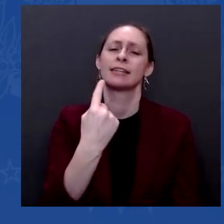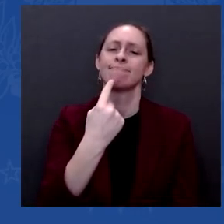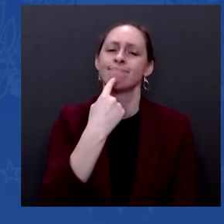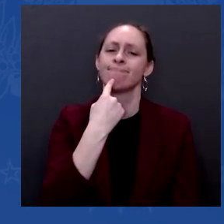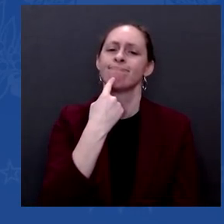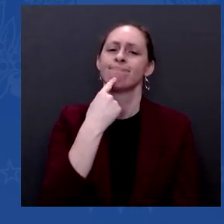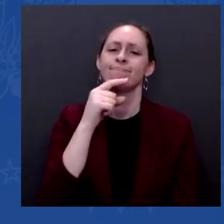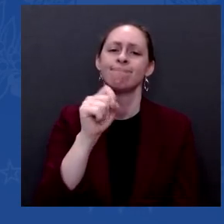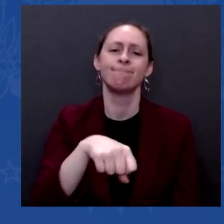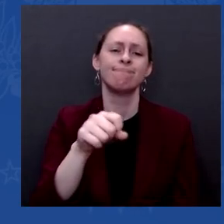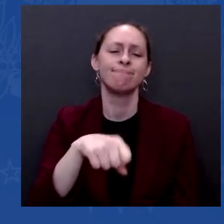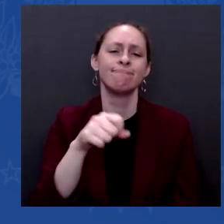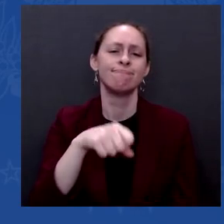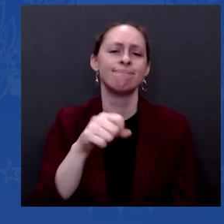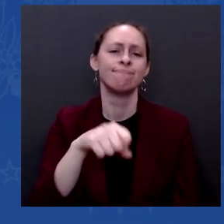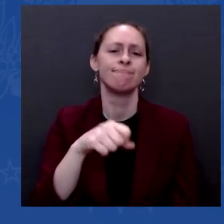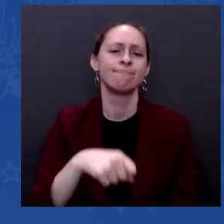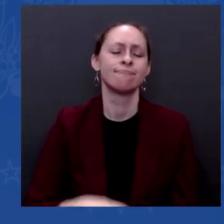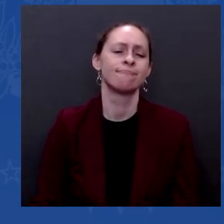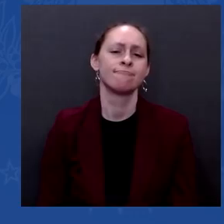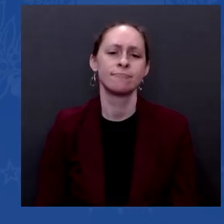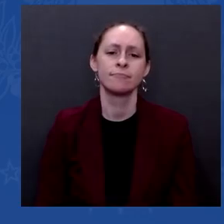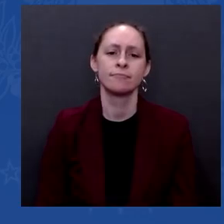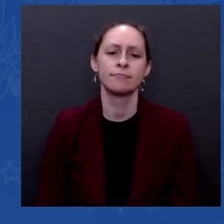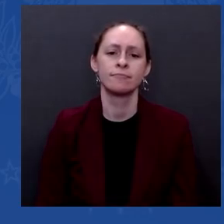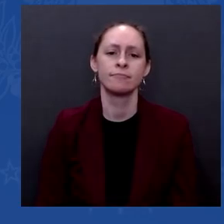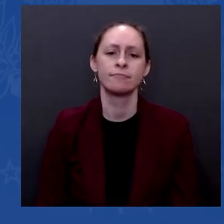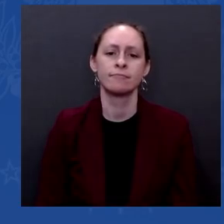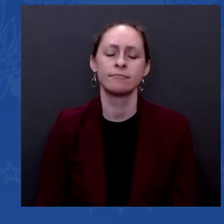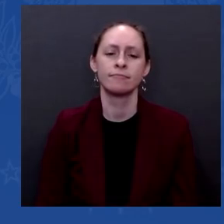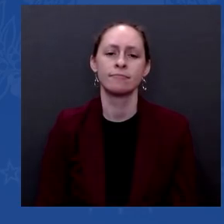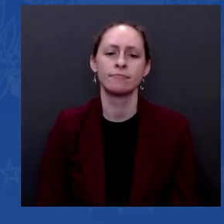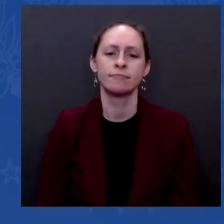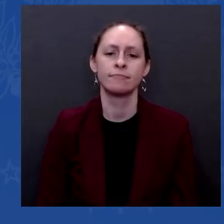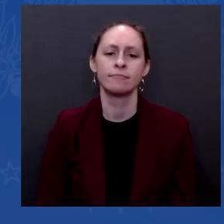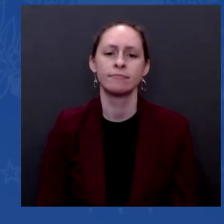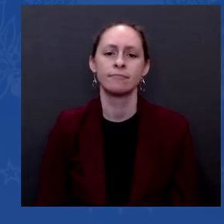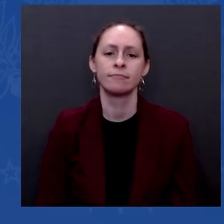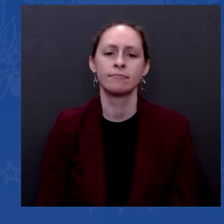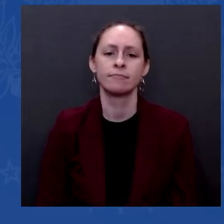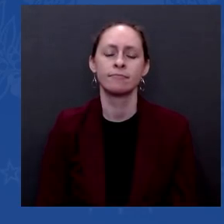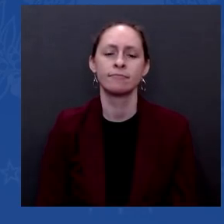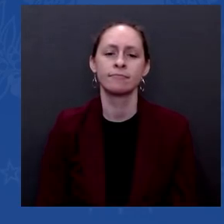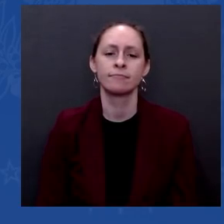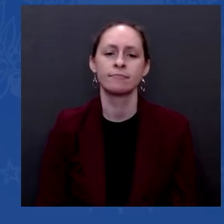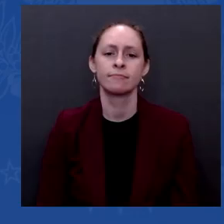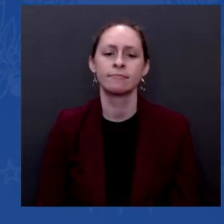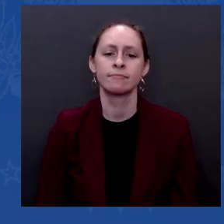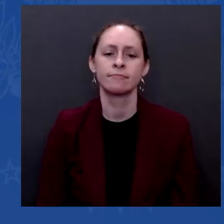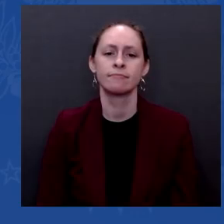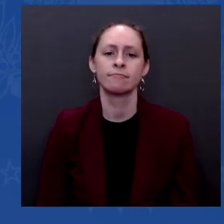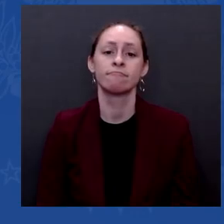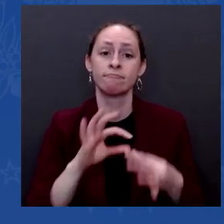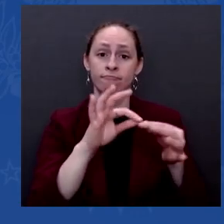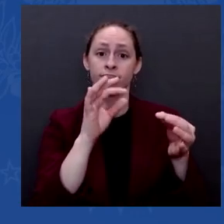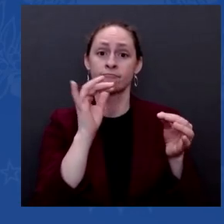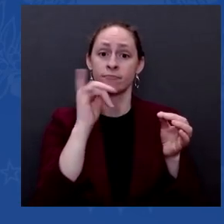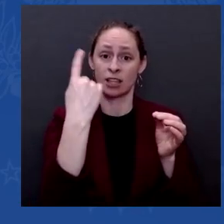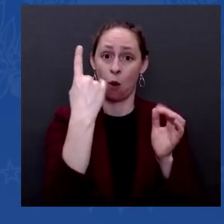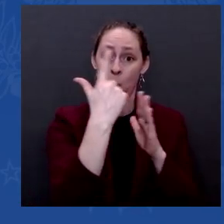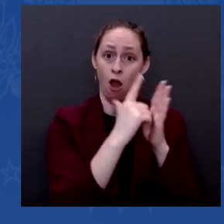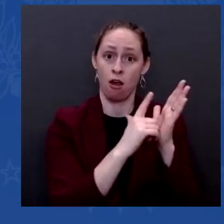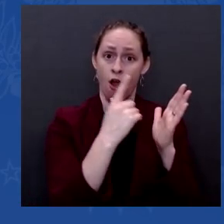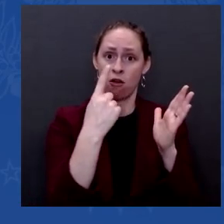funding for COVID and the money we provided for the states to be able to deal with keeping schools open. Some of them didn't do a very good job.